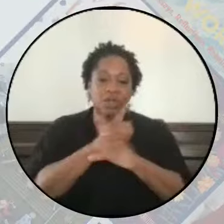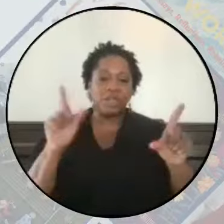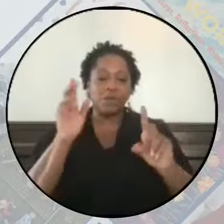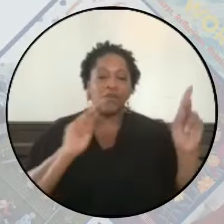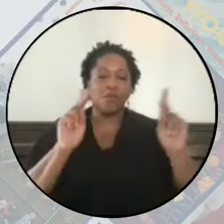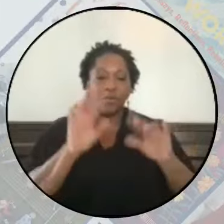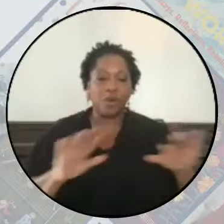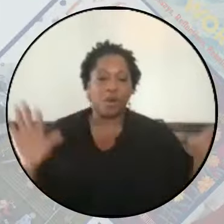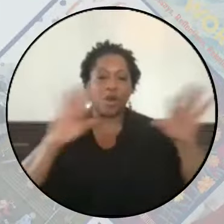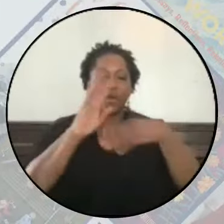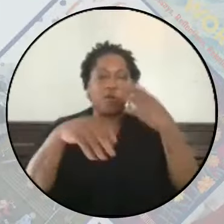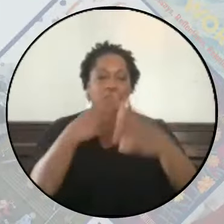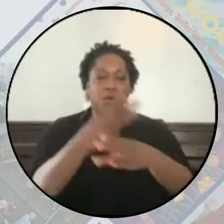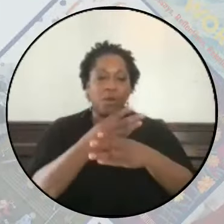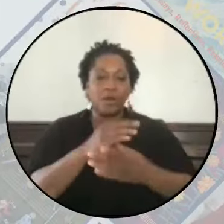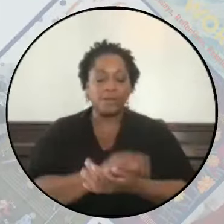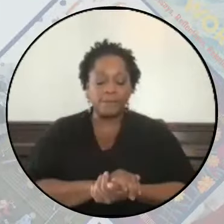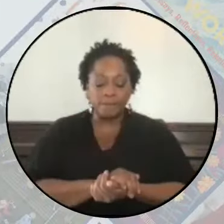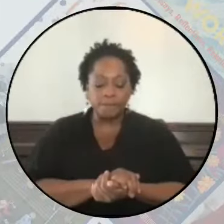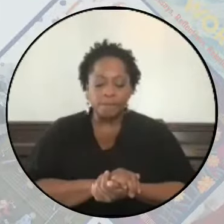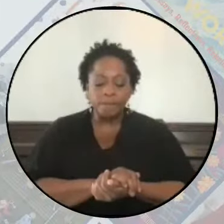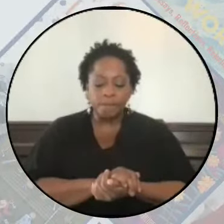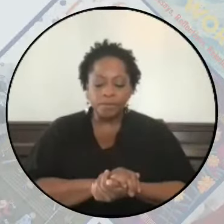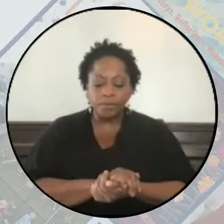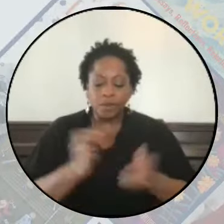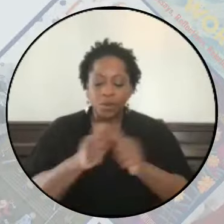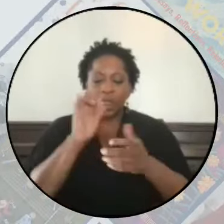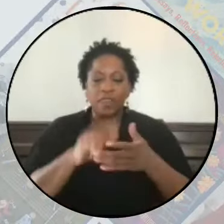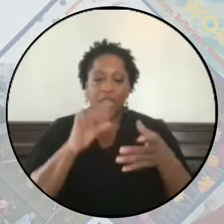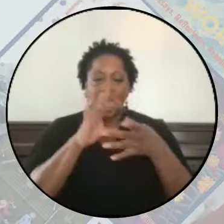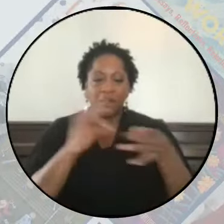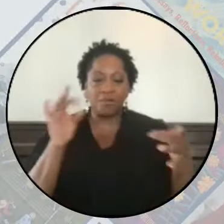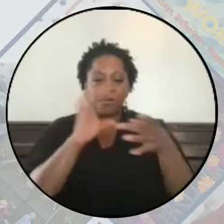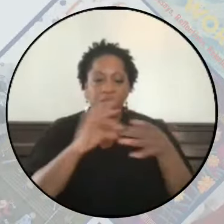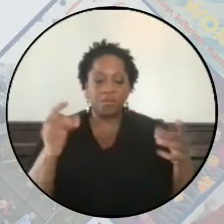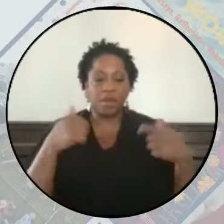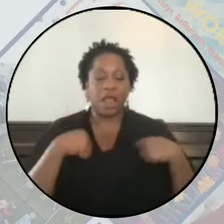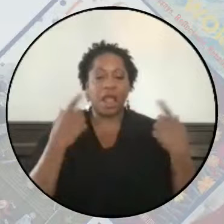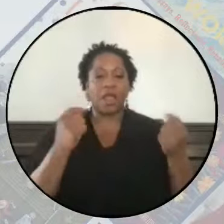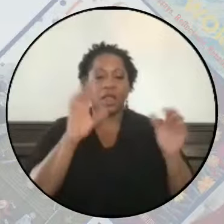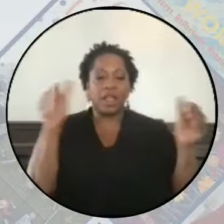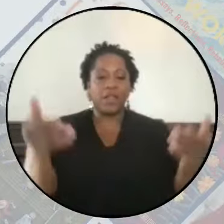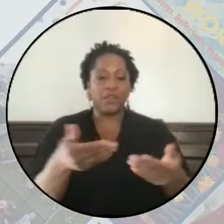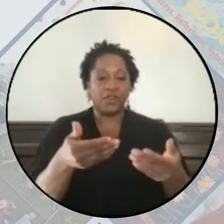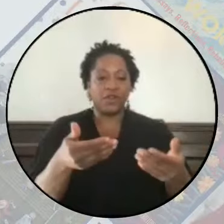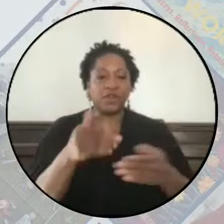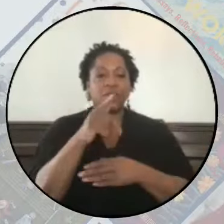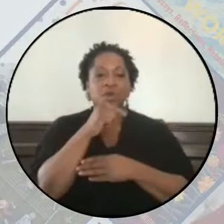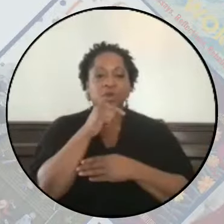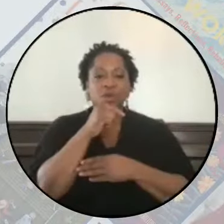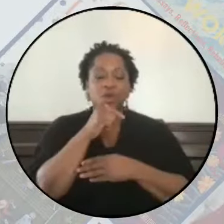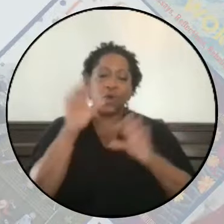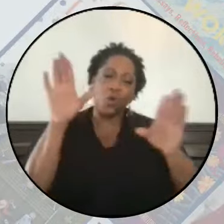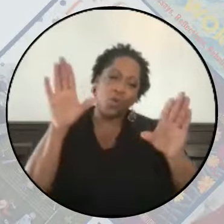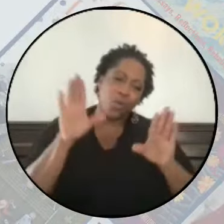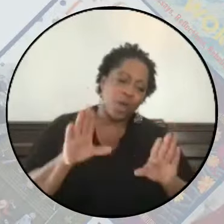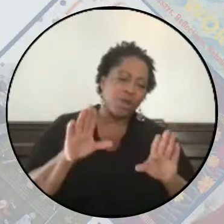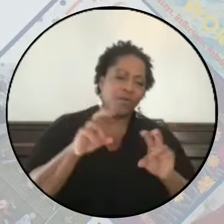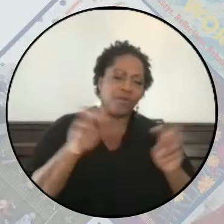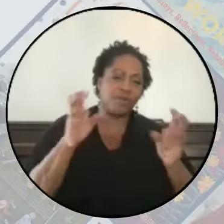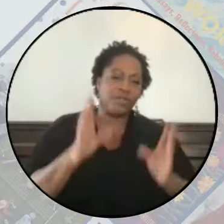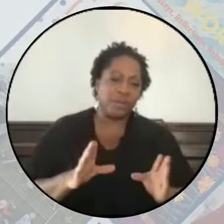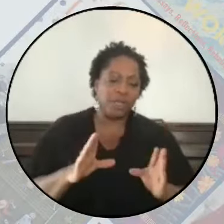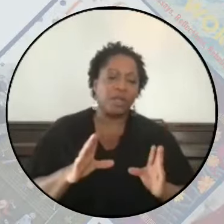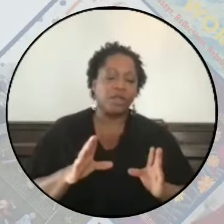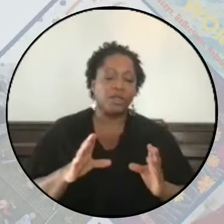everywhere. So with that, I want to introduce the wonderful set of speakers